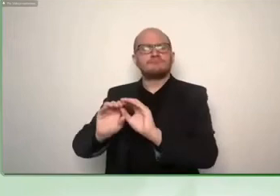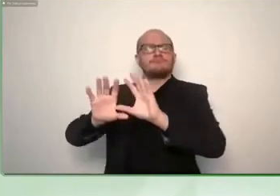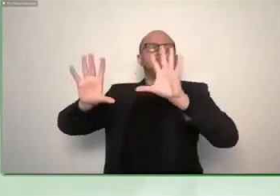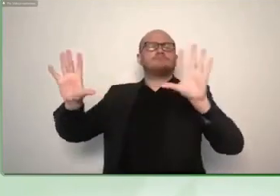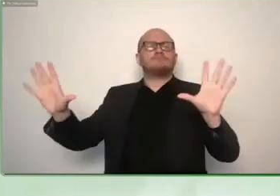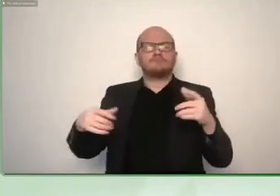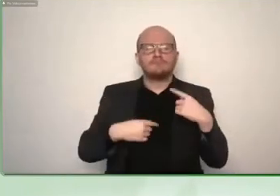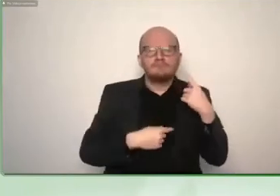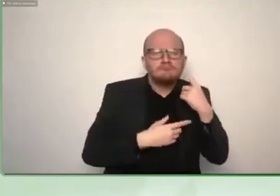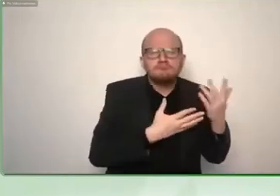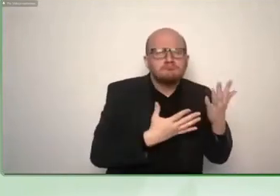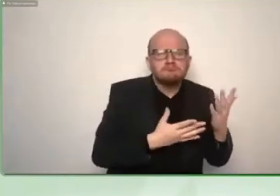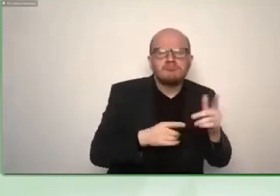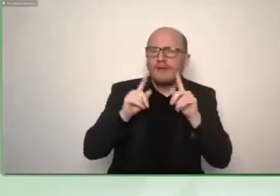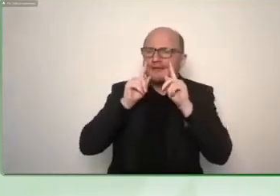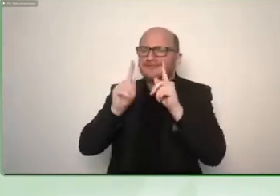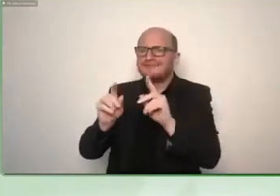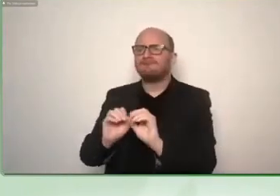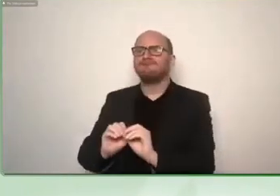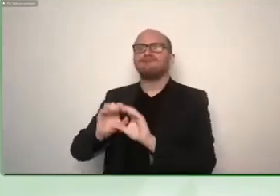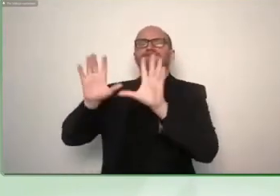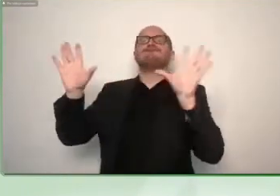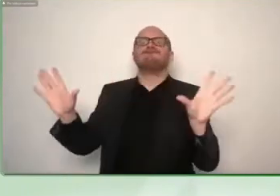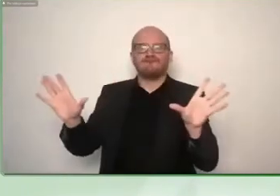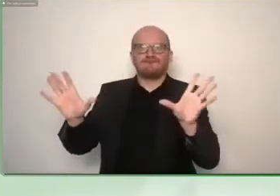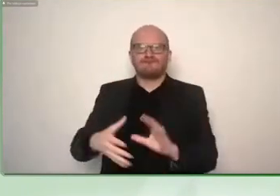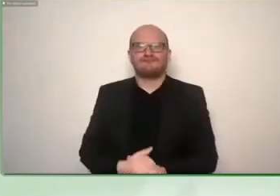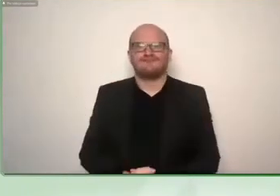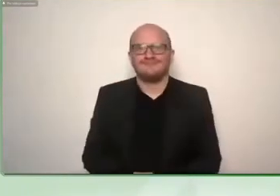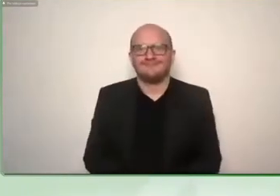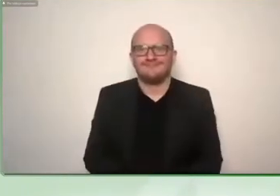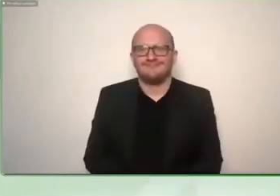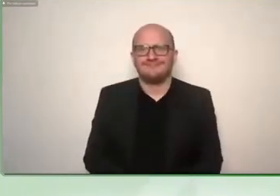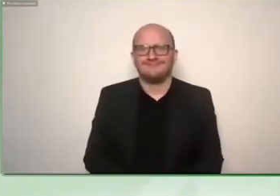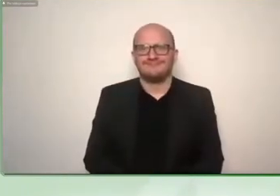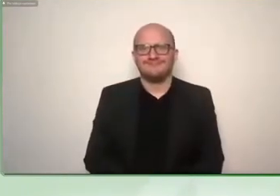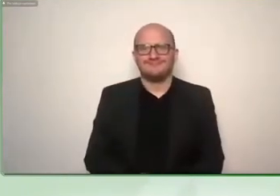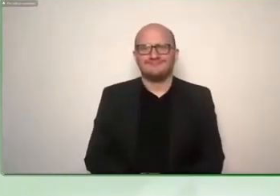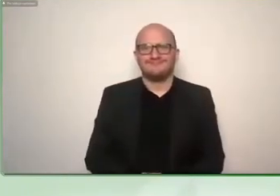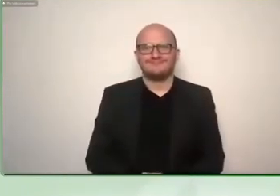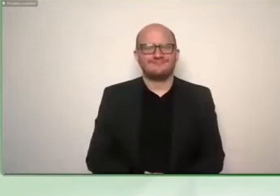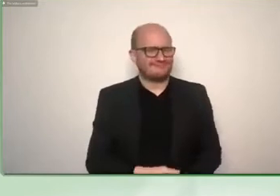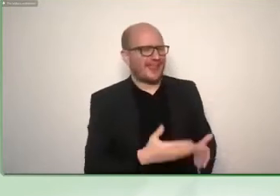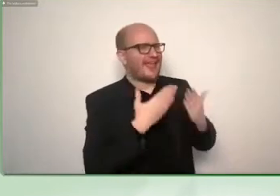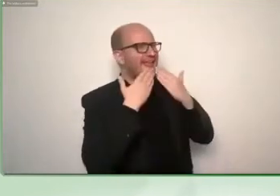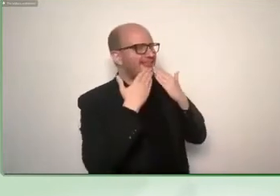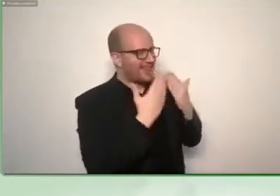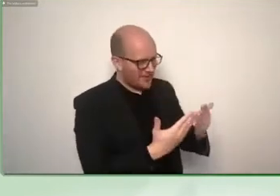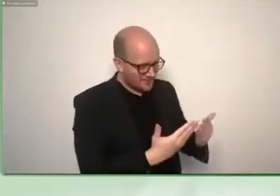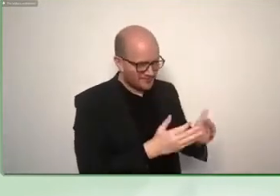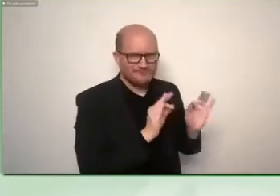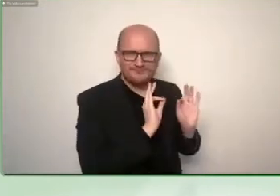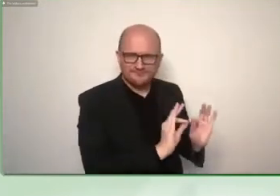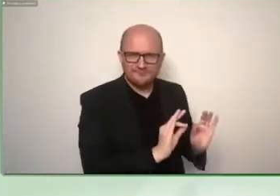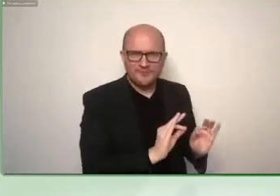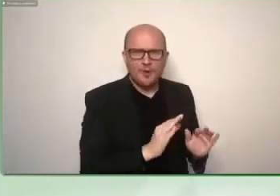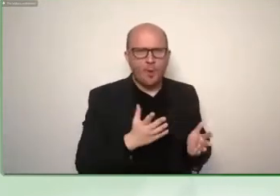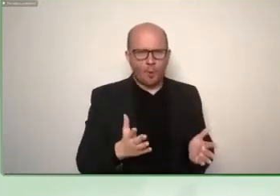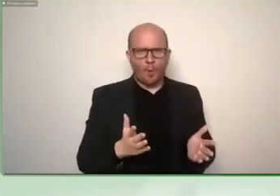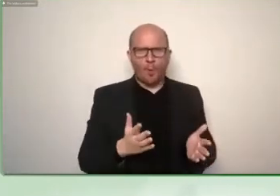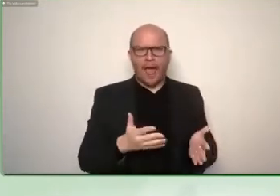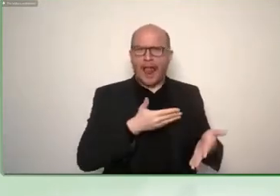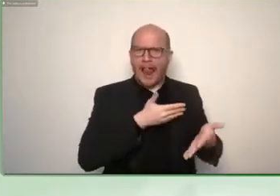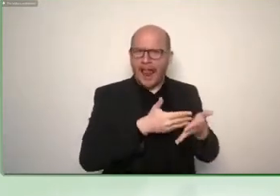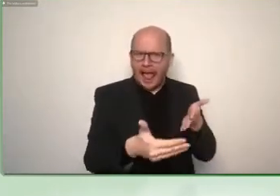over to you petra thank you um we heard a very exciting language uh we heard about